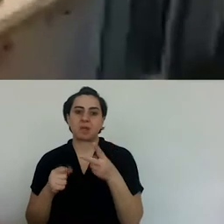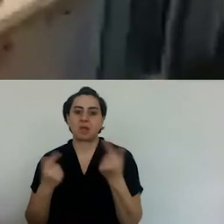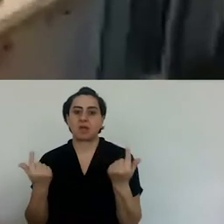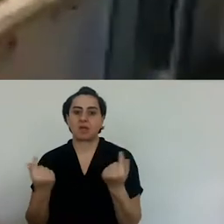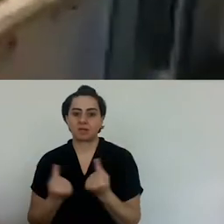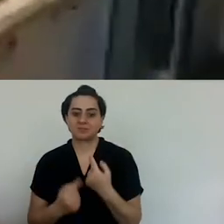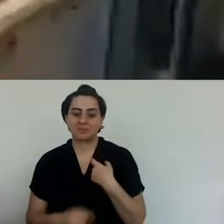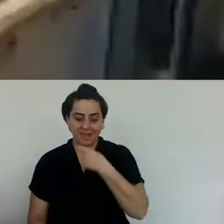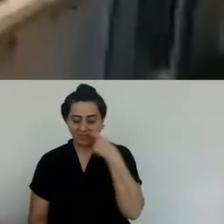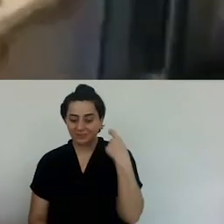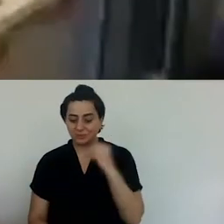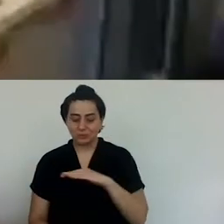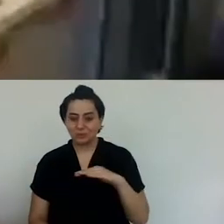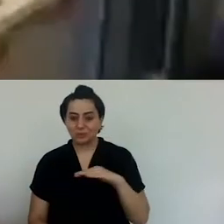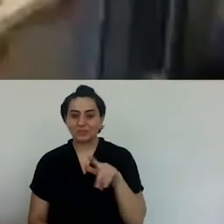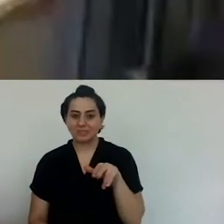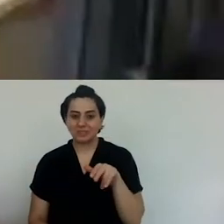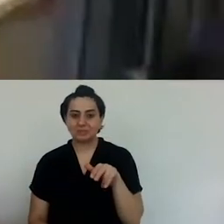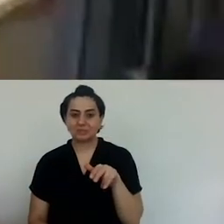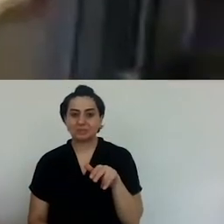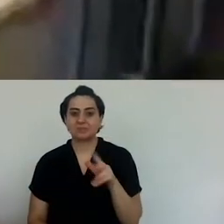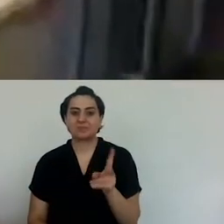excessively for fishing.